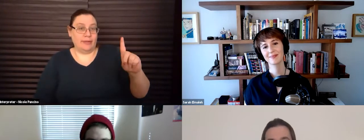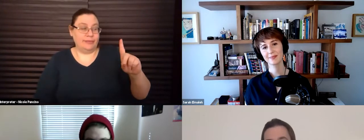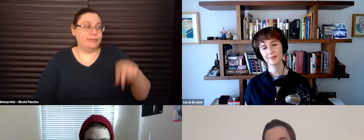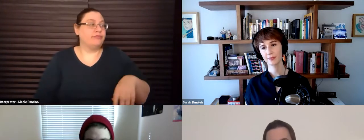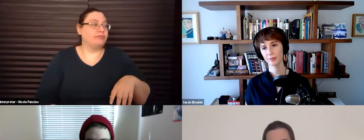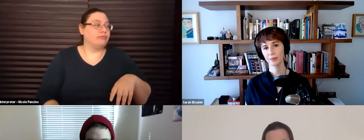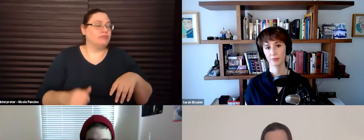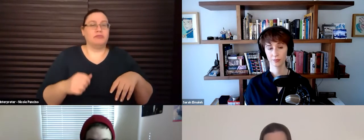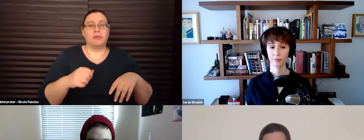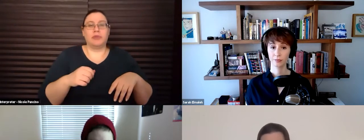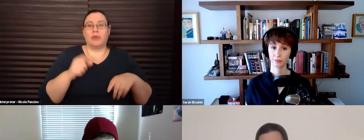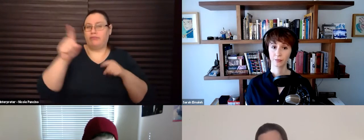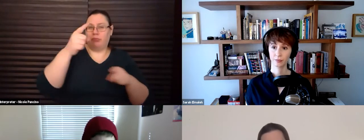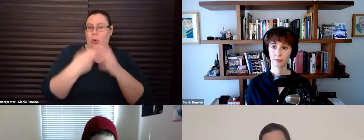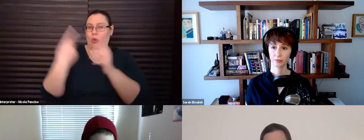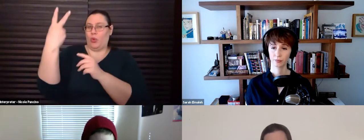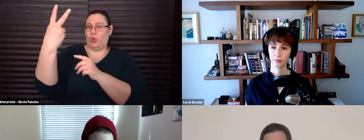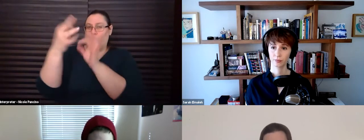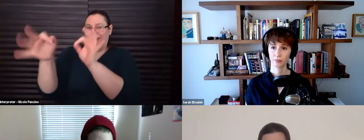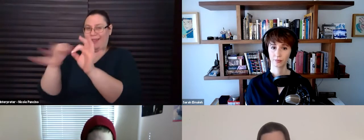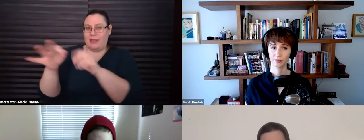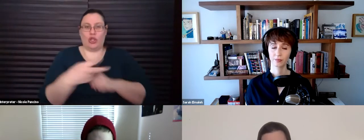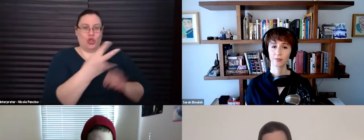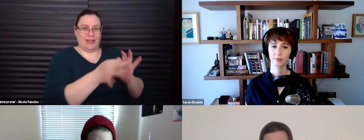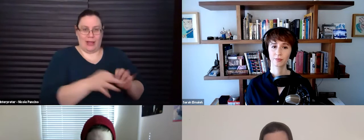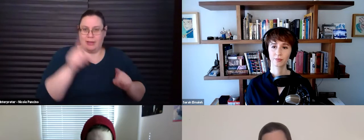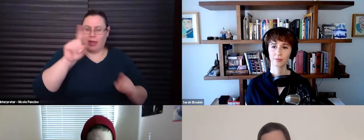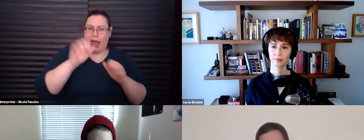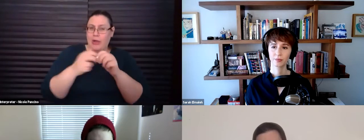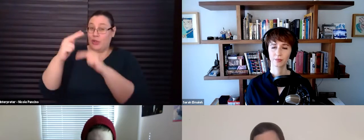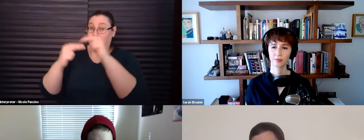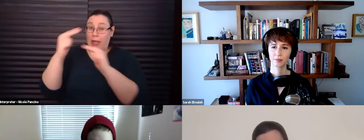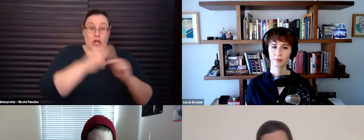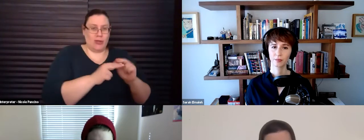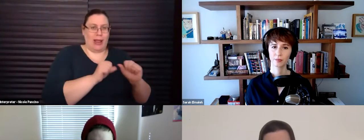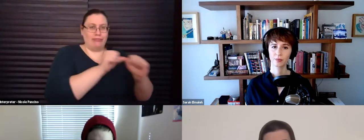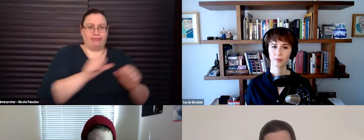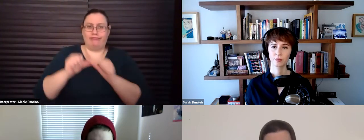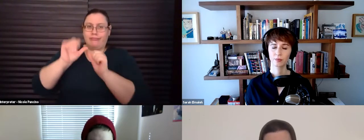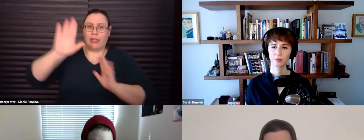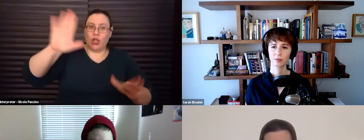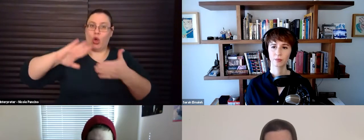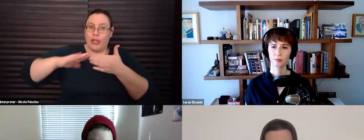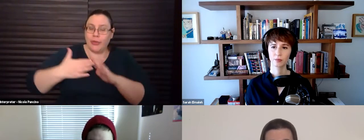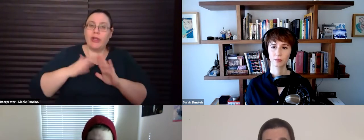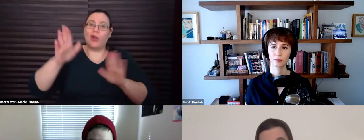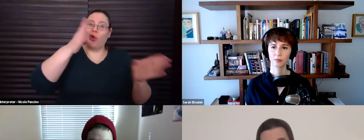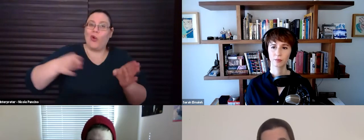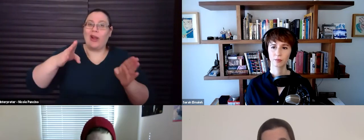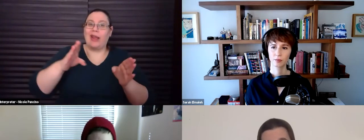like two sentences from each of you, how have you been able to build and sustain, uh, your community and organizing campaign